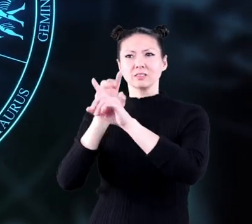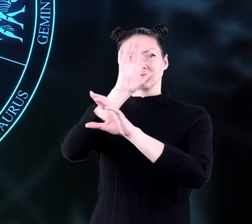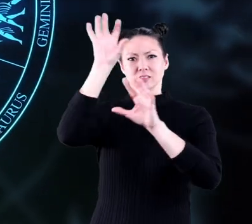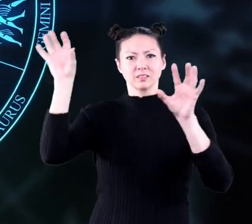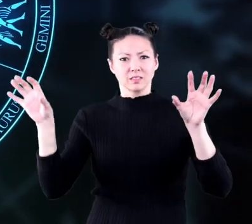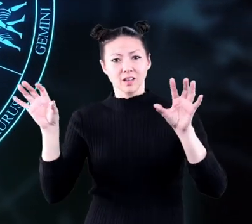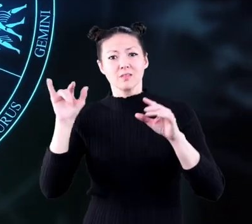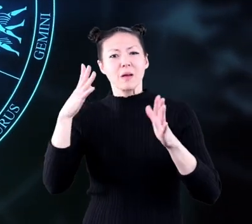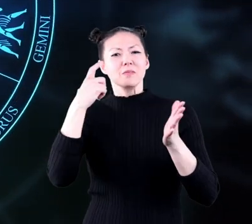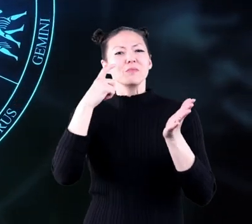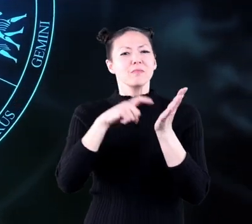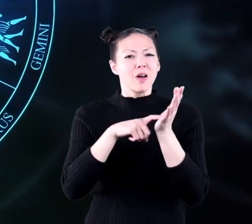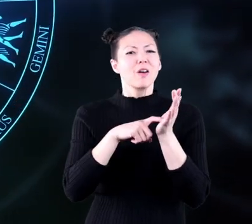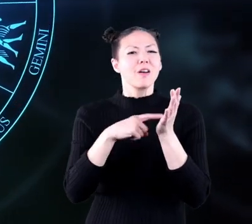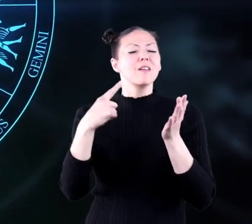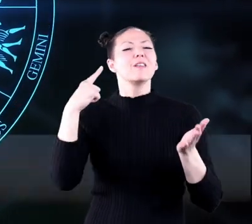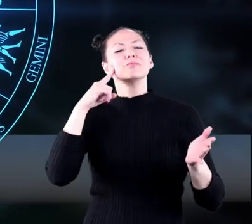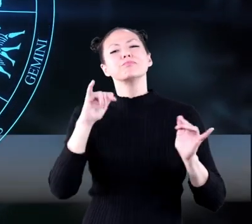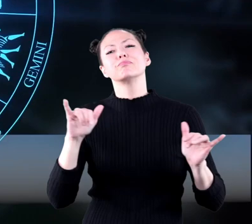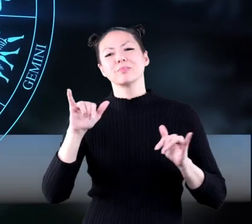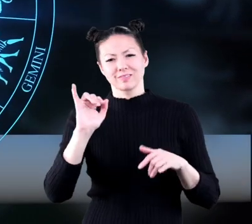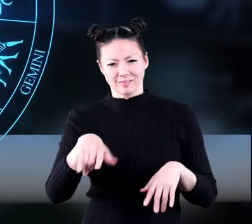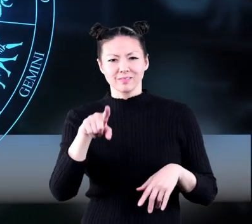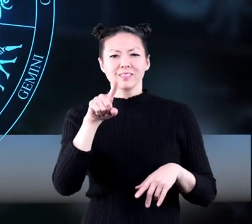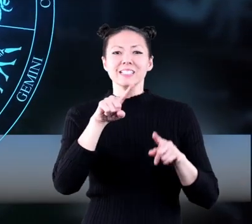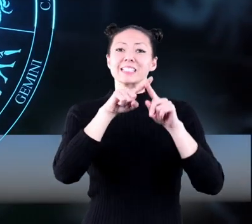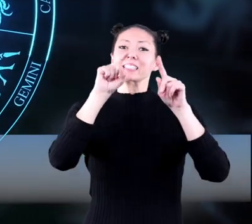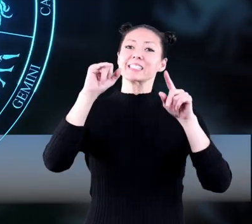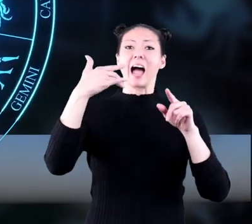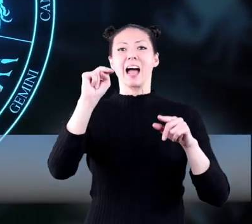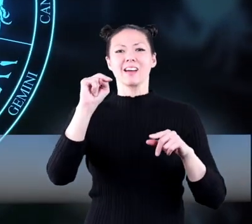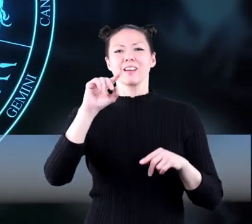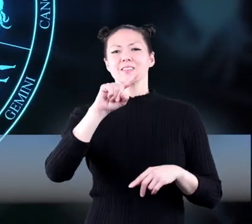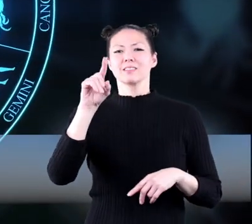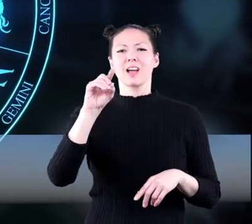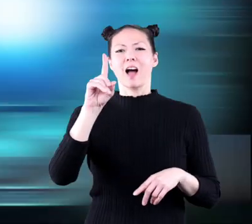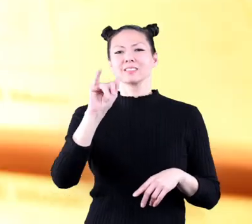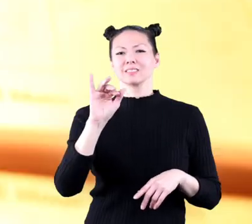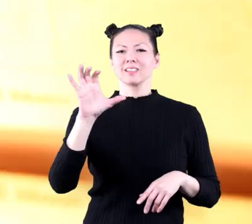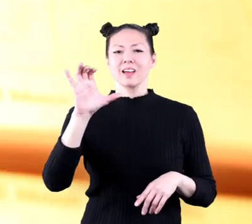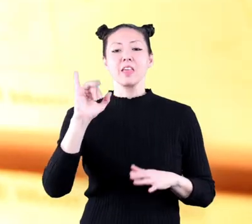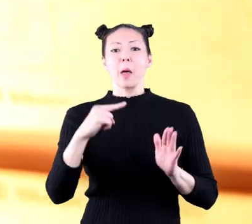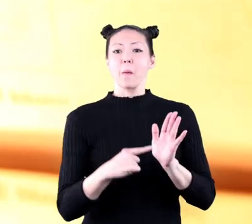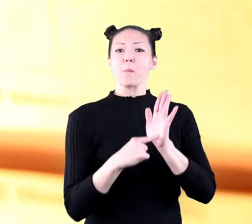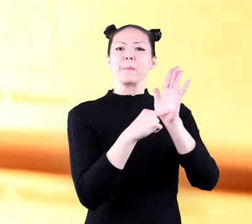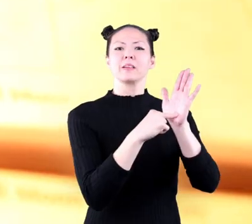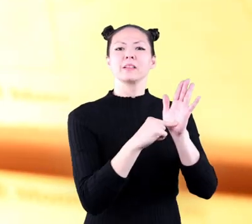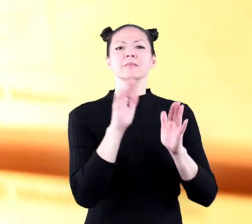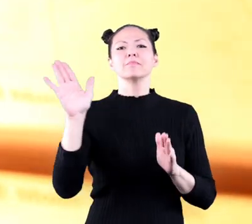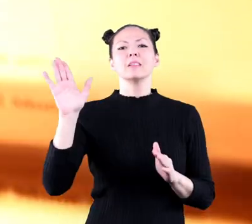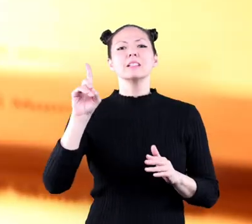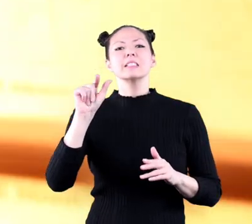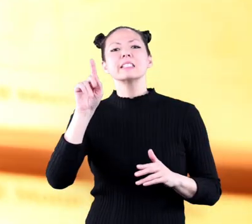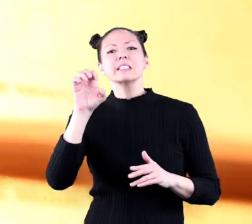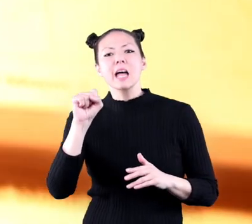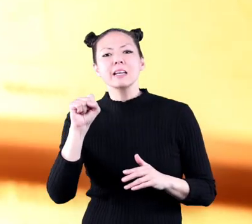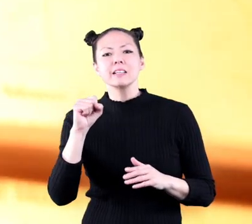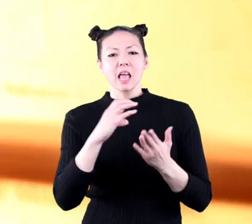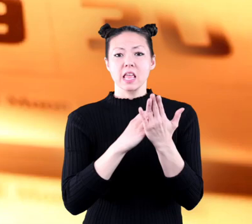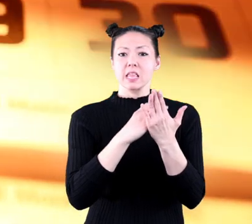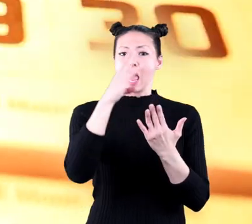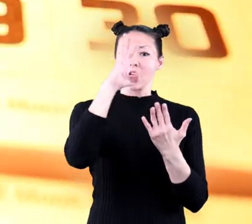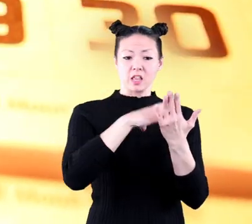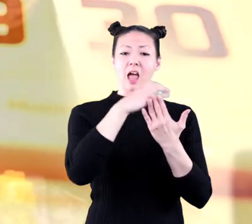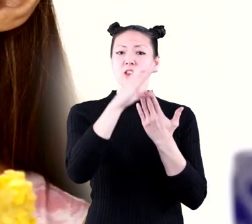that you also might have heard of, called the Signs of the Zodiac. They represent all the dates in a calendar